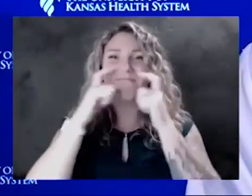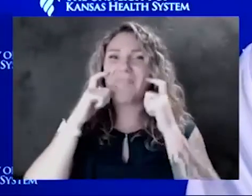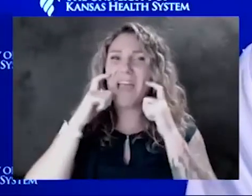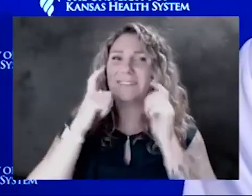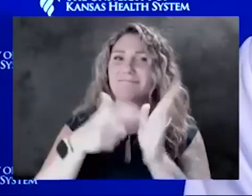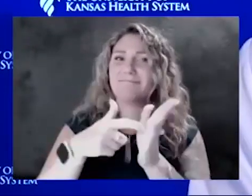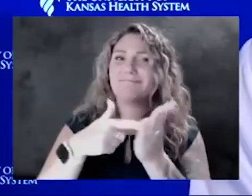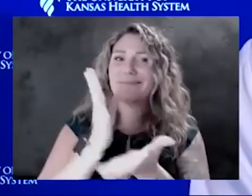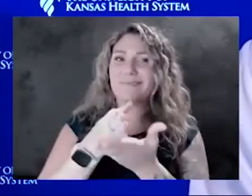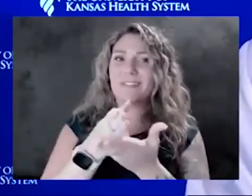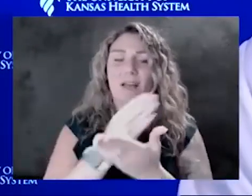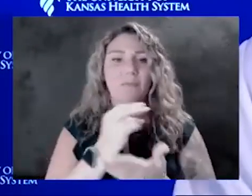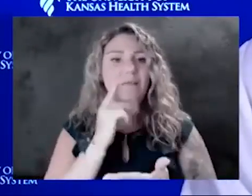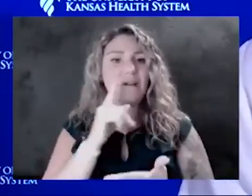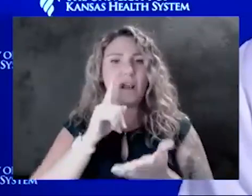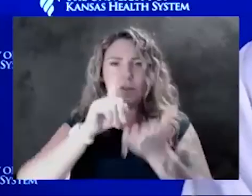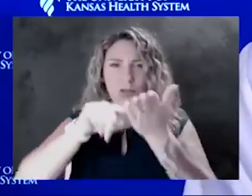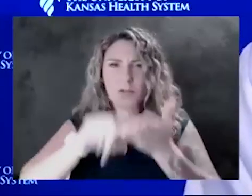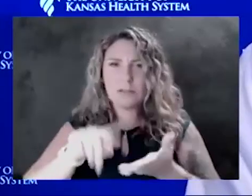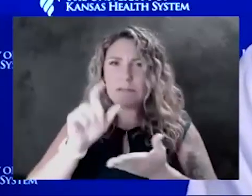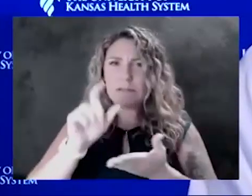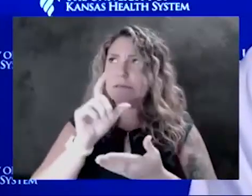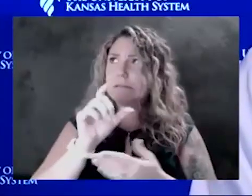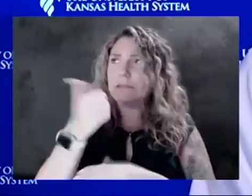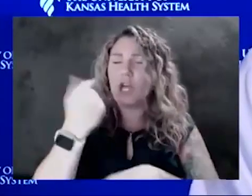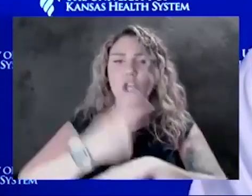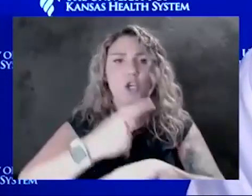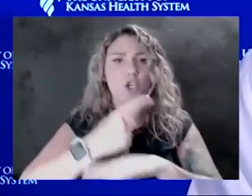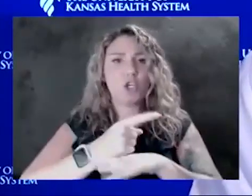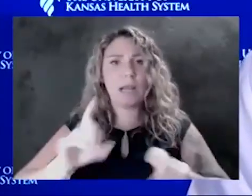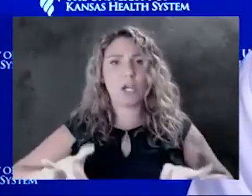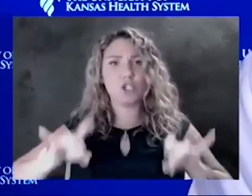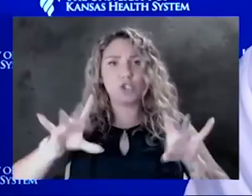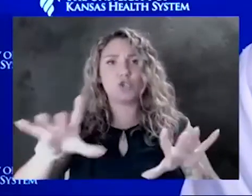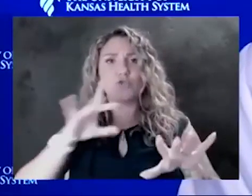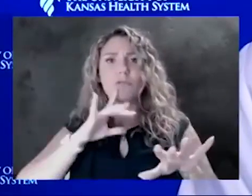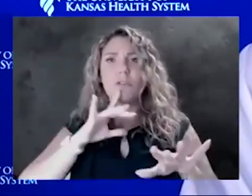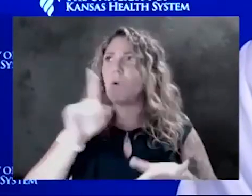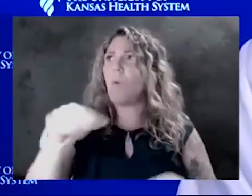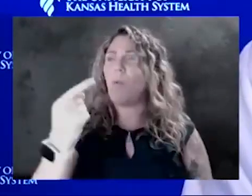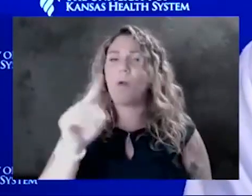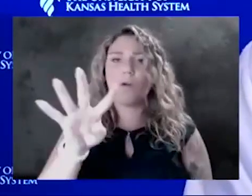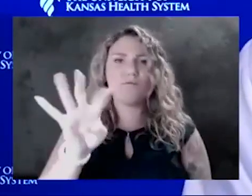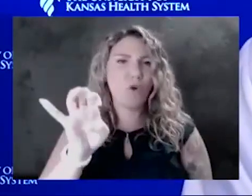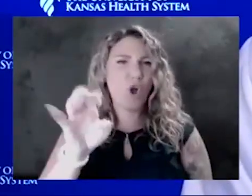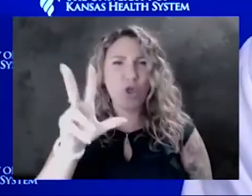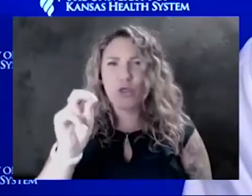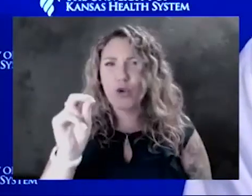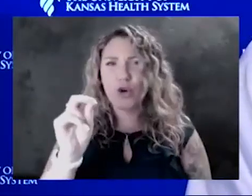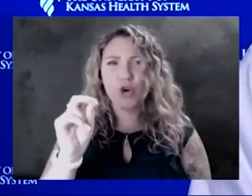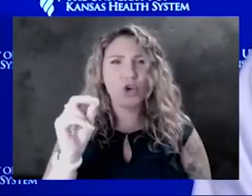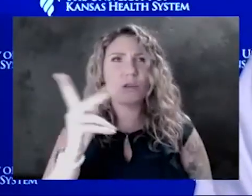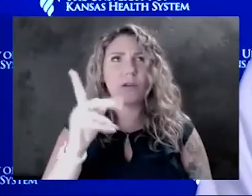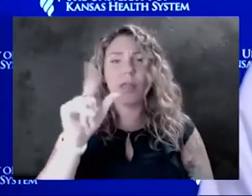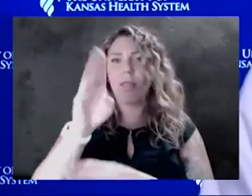in Australia, and I believe at the year to date, they've only had 430 some lab confirmed